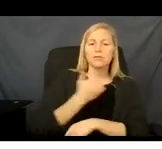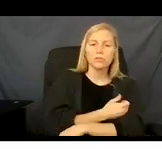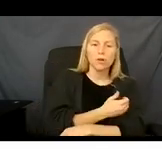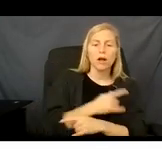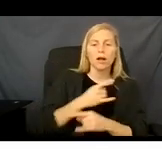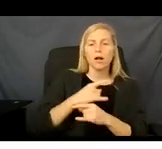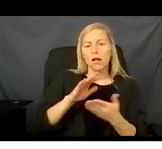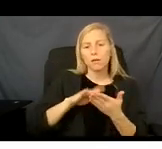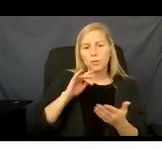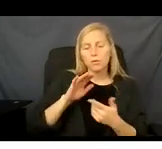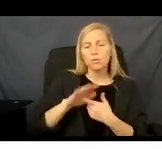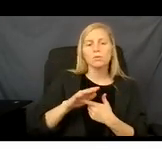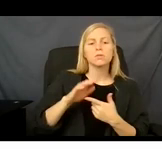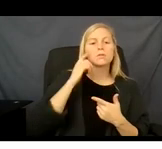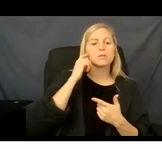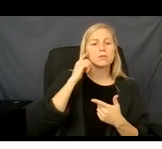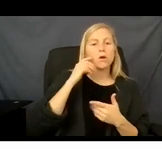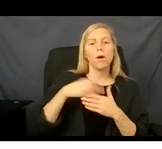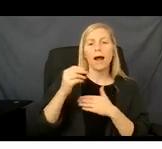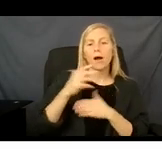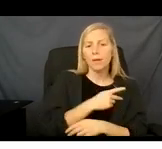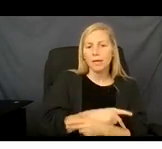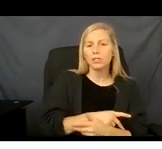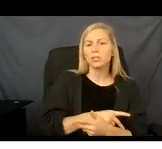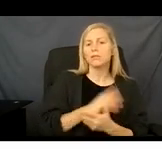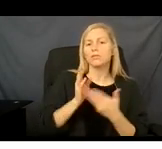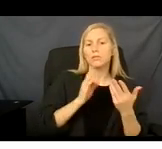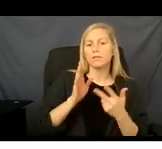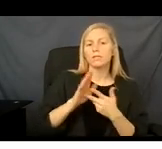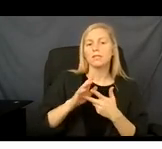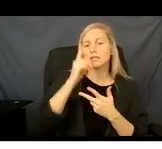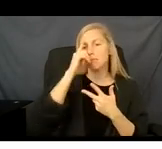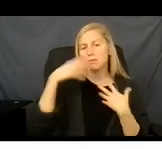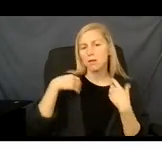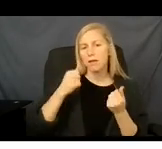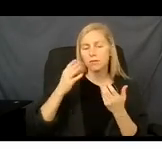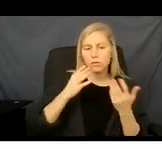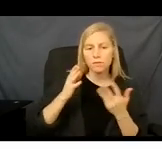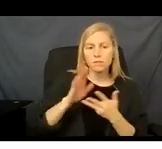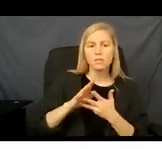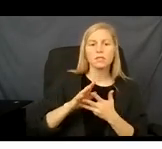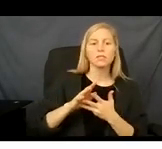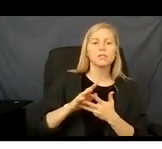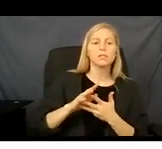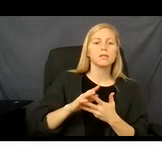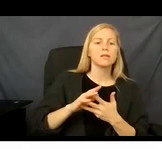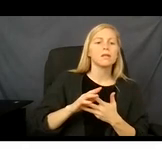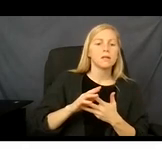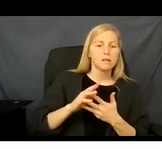Tuberculosis directly observed therapy. Developmental disability and mental retardation clinics.